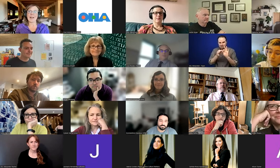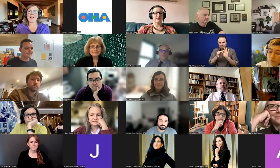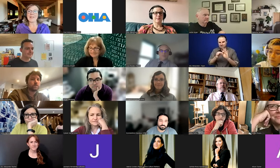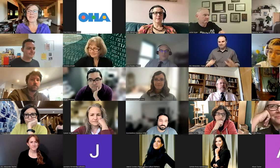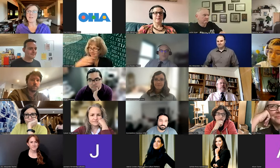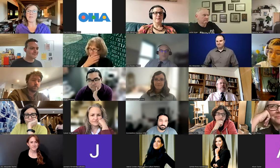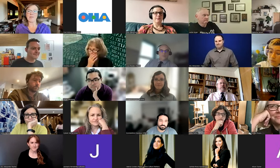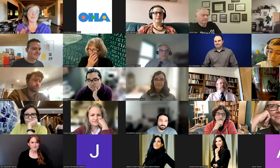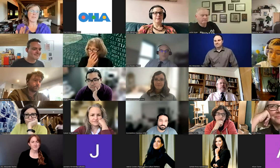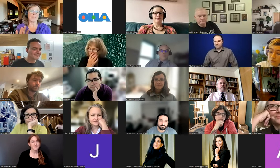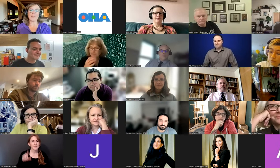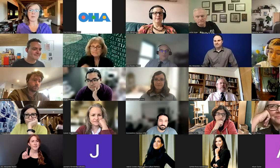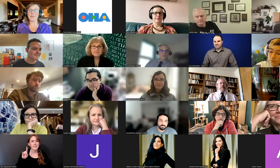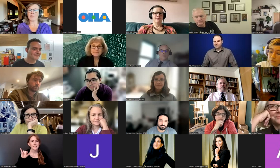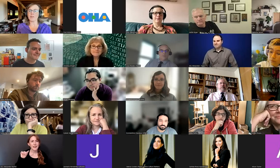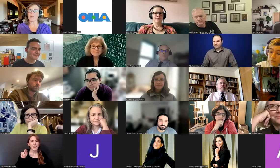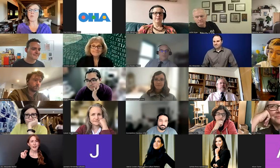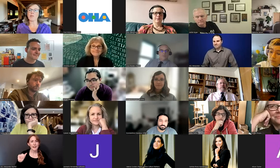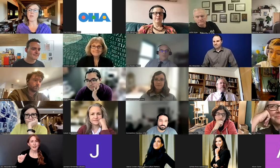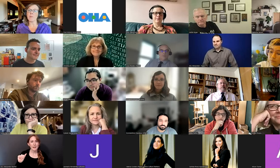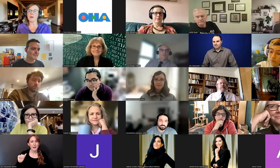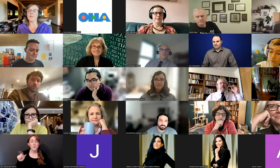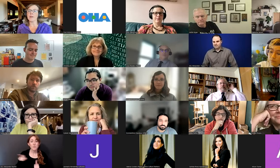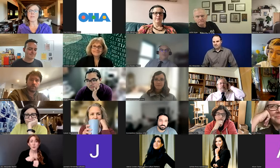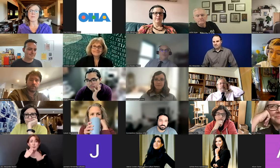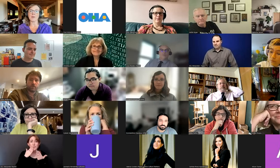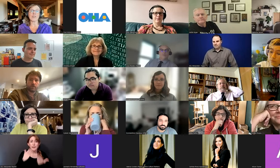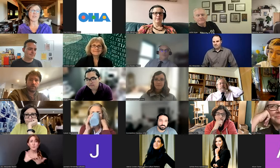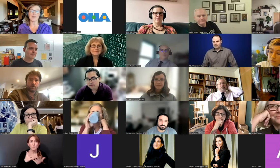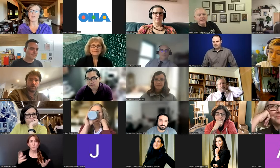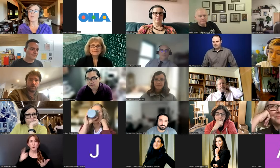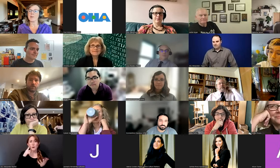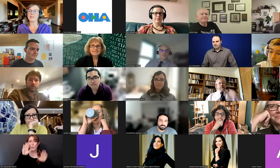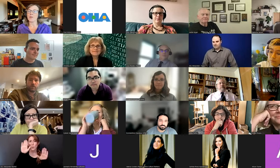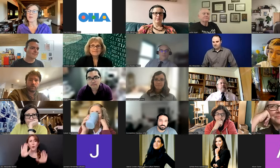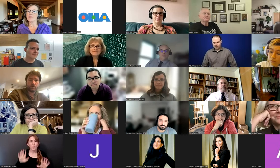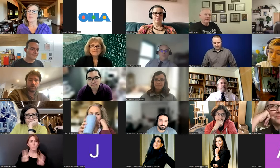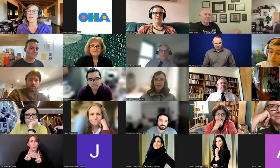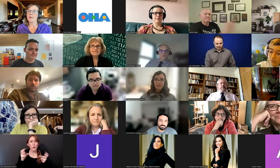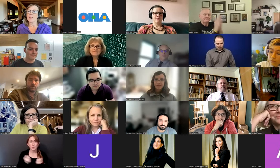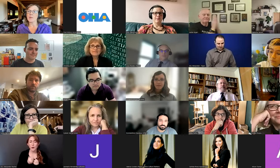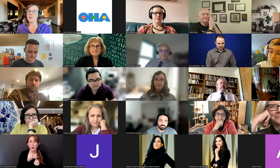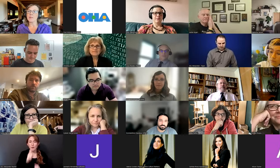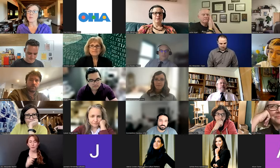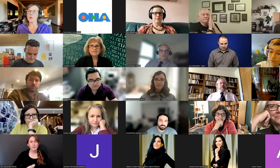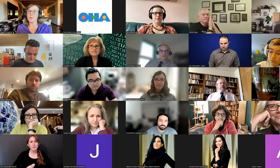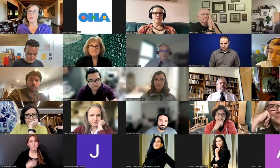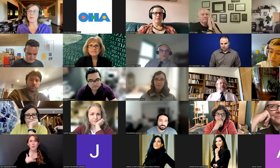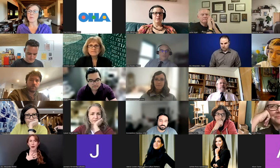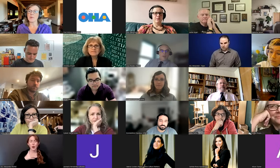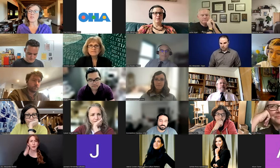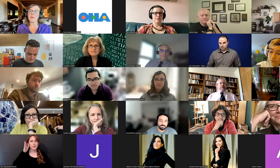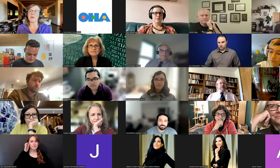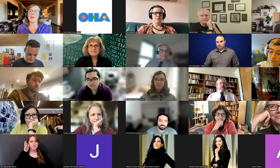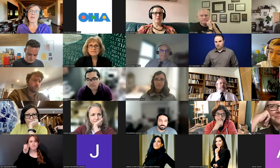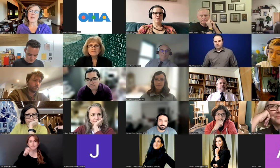Diana? Uh, yeah, well, first, thanks so much for such a great workshop, uh, very inspirational to hear everybody's stories. And I was in a room, I don't